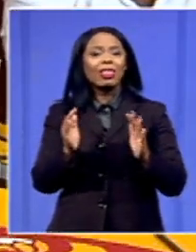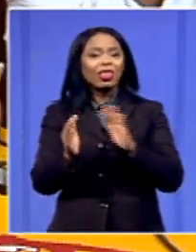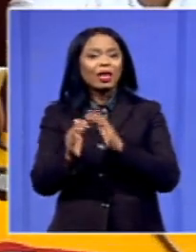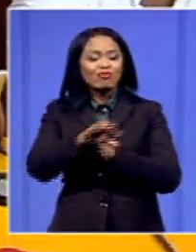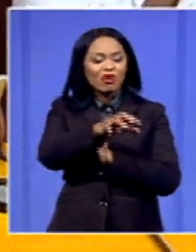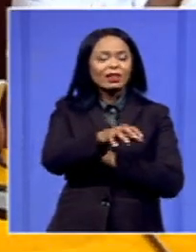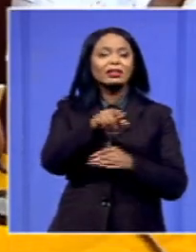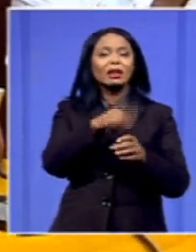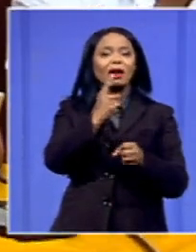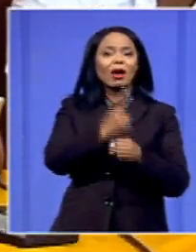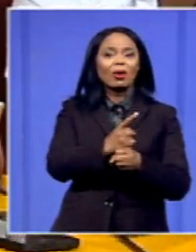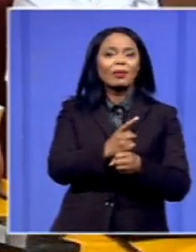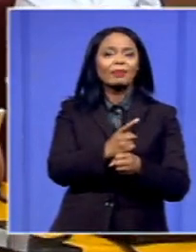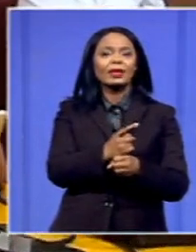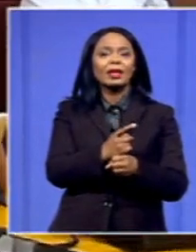that we are making